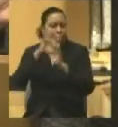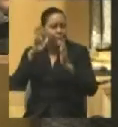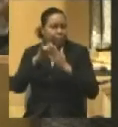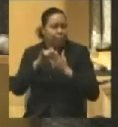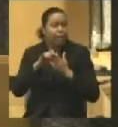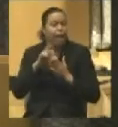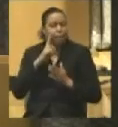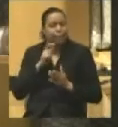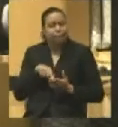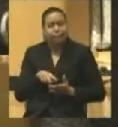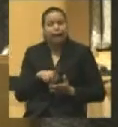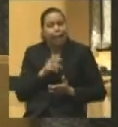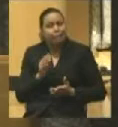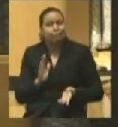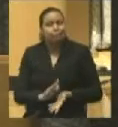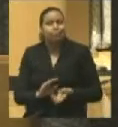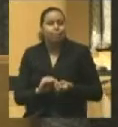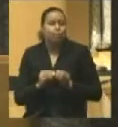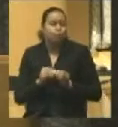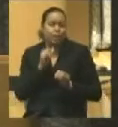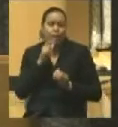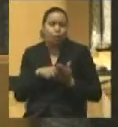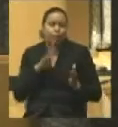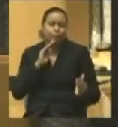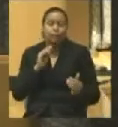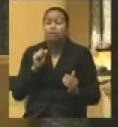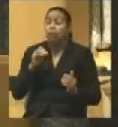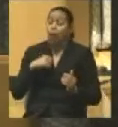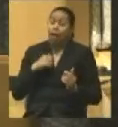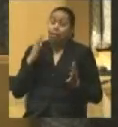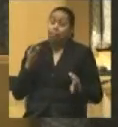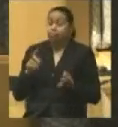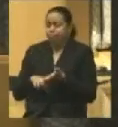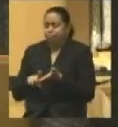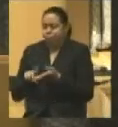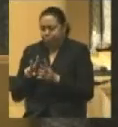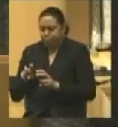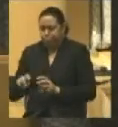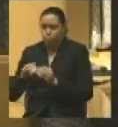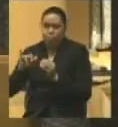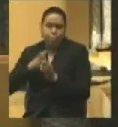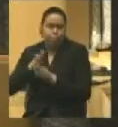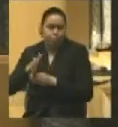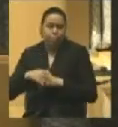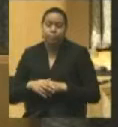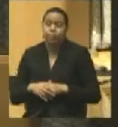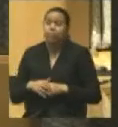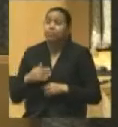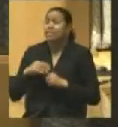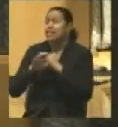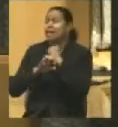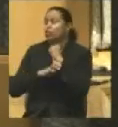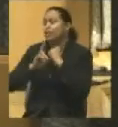there just couldn't have been that many. And so I decided to look and see who did get arrested. I called it doing constitutional